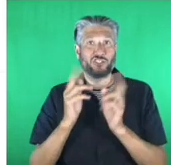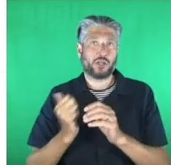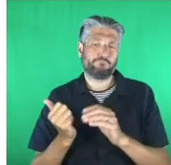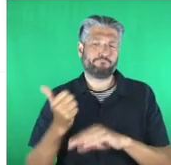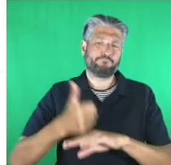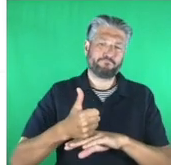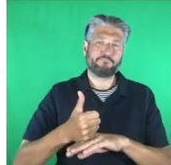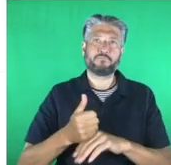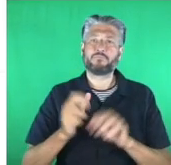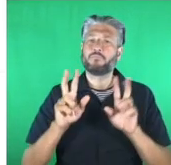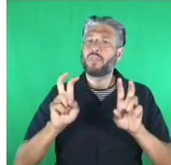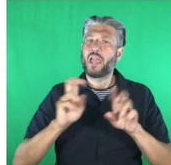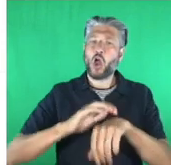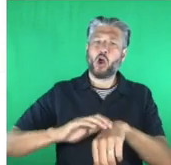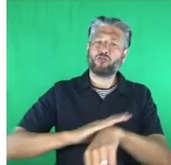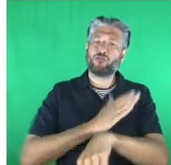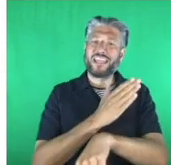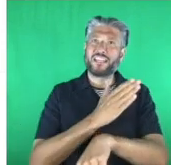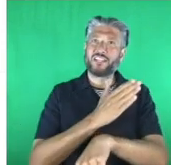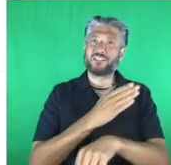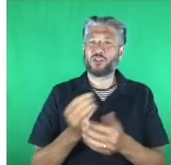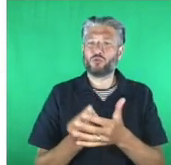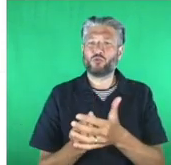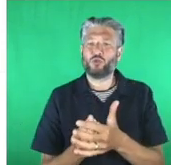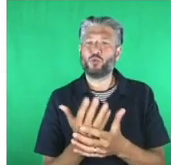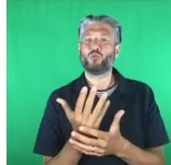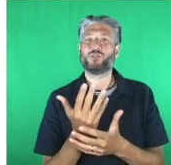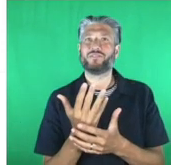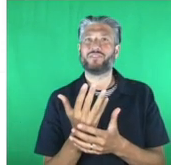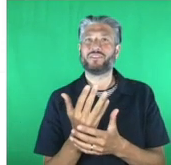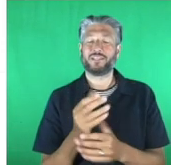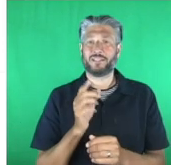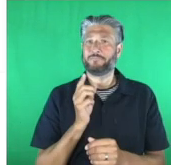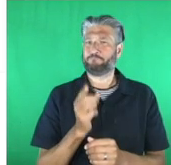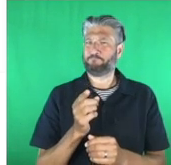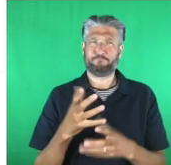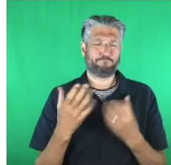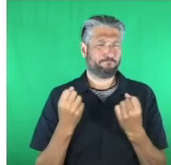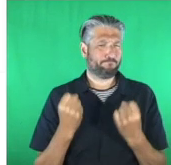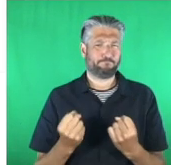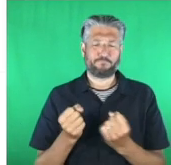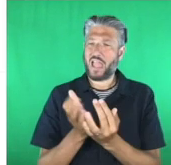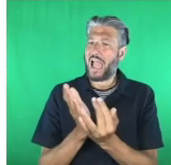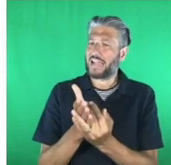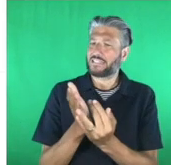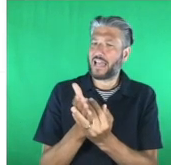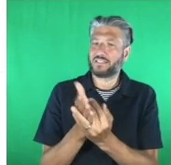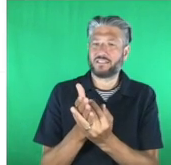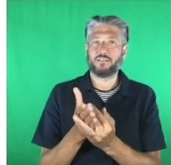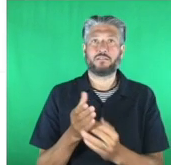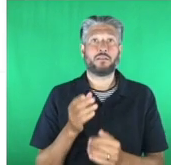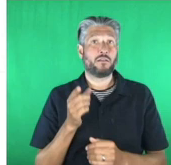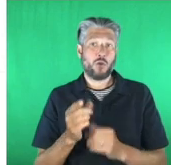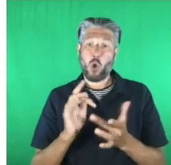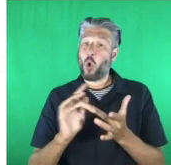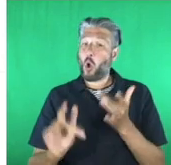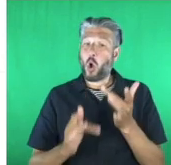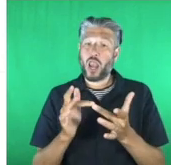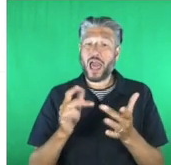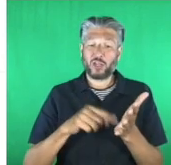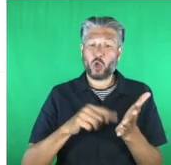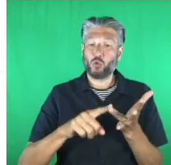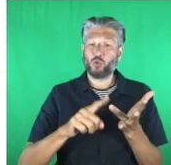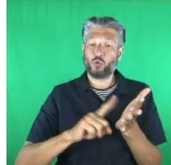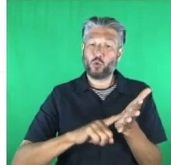organization with inclusivity at its core it produces online tools that are currently supporting 398